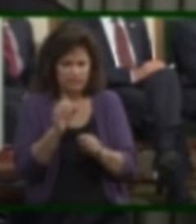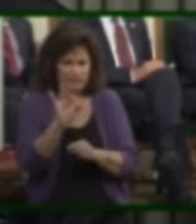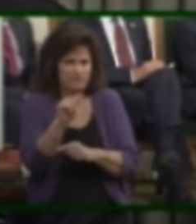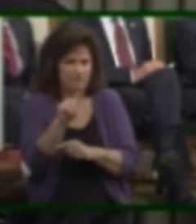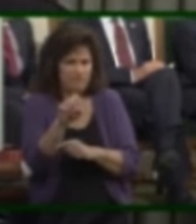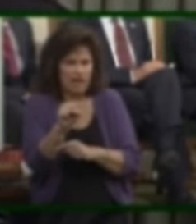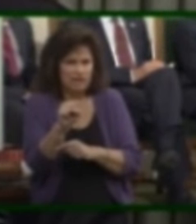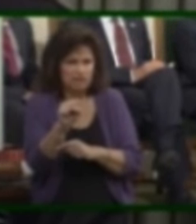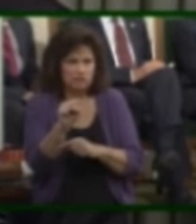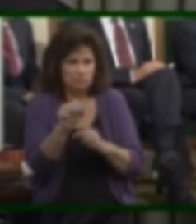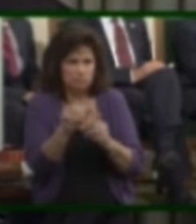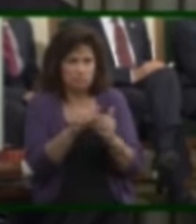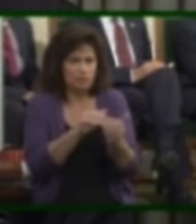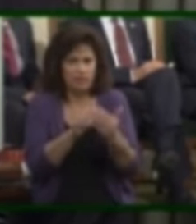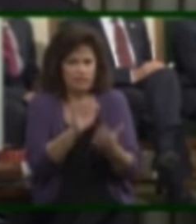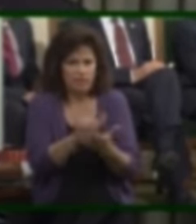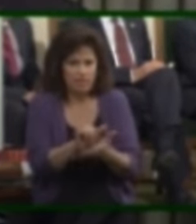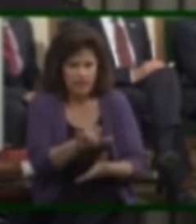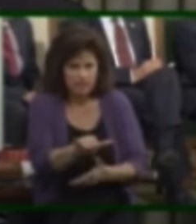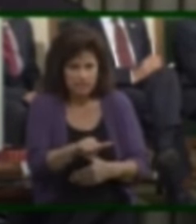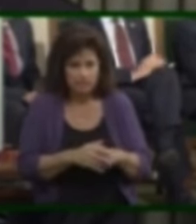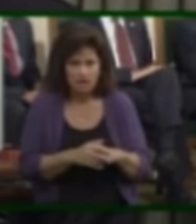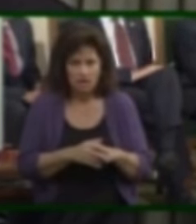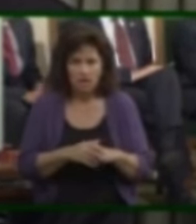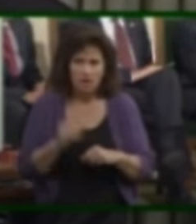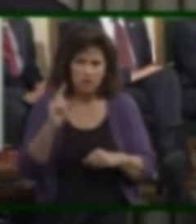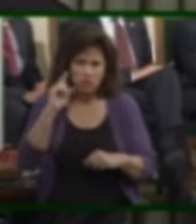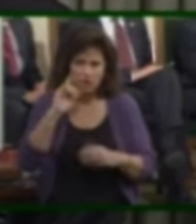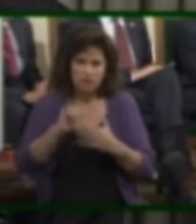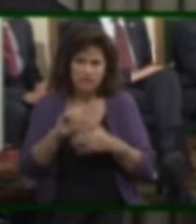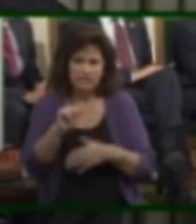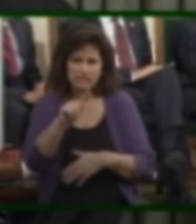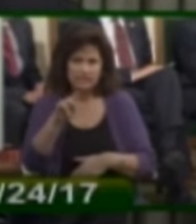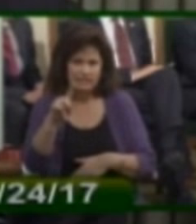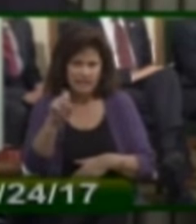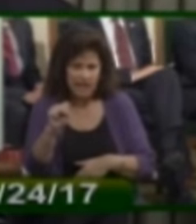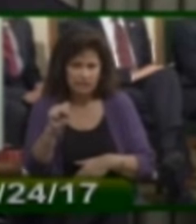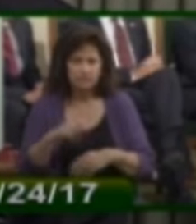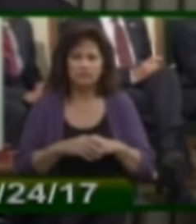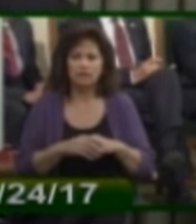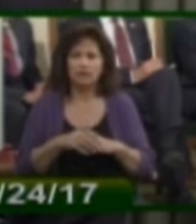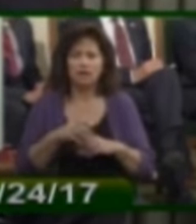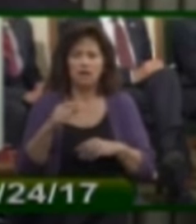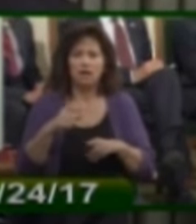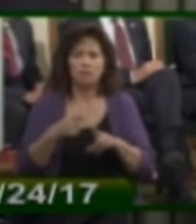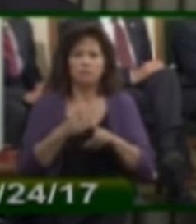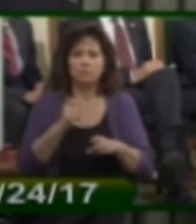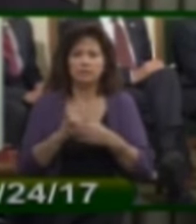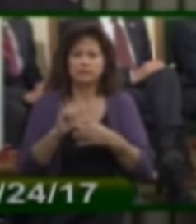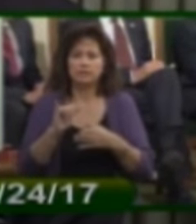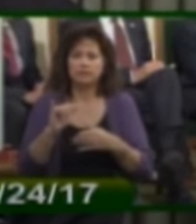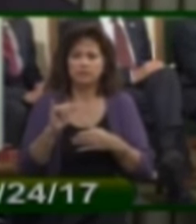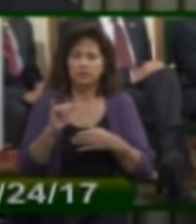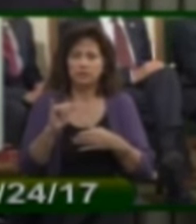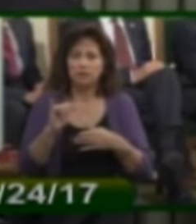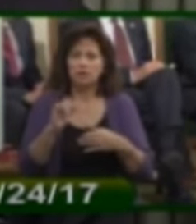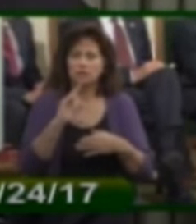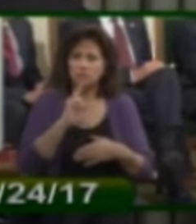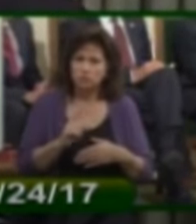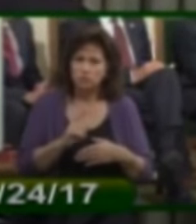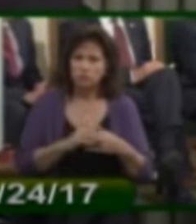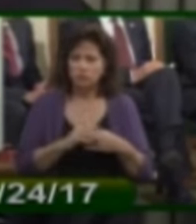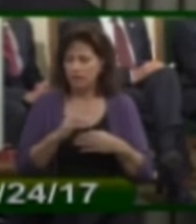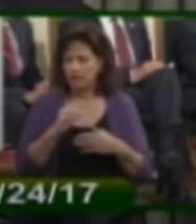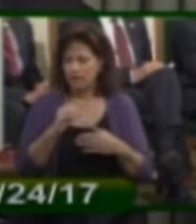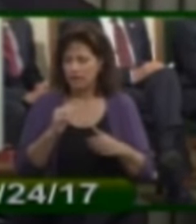whatever those are. We've heard the blatant attacks on science, familiar signposts of our democracy, truth,